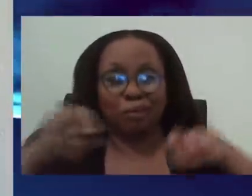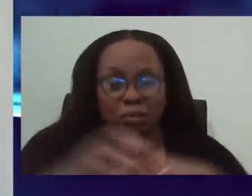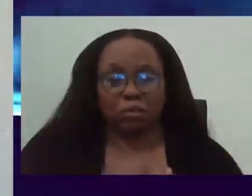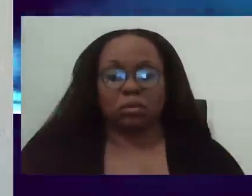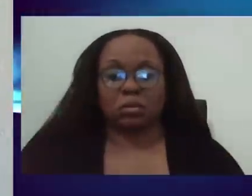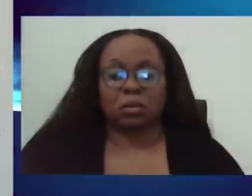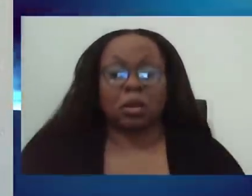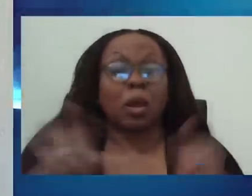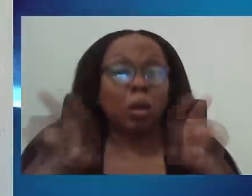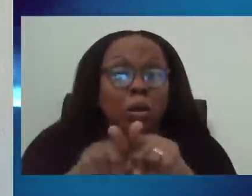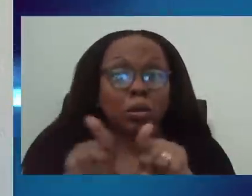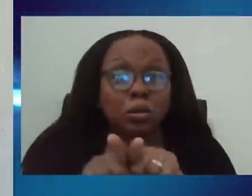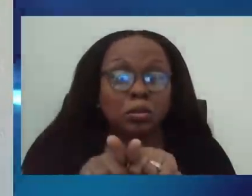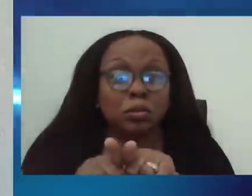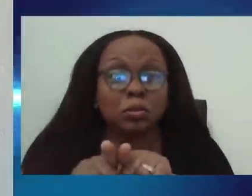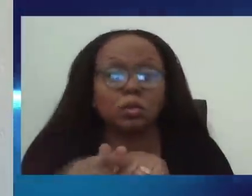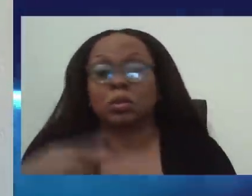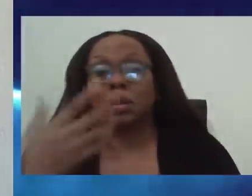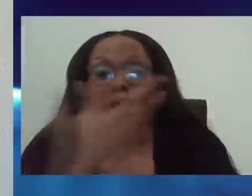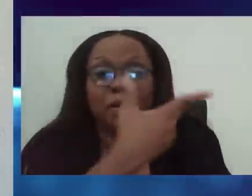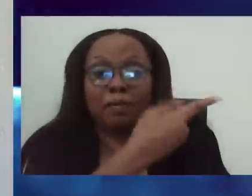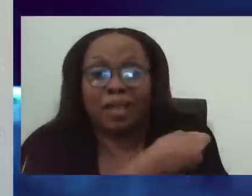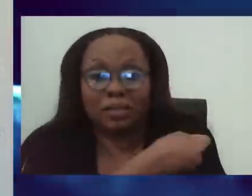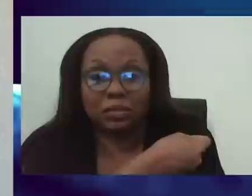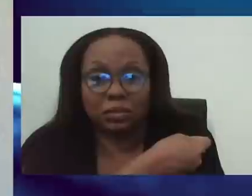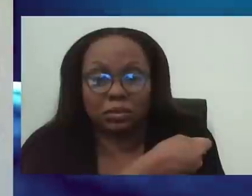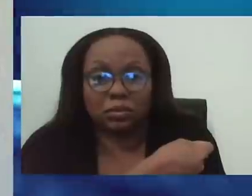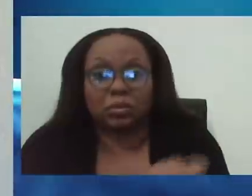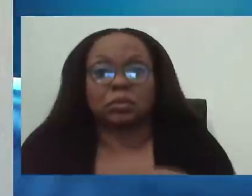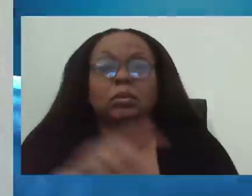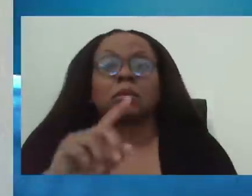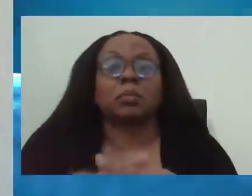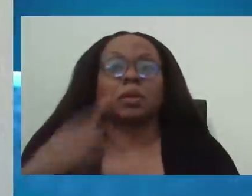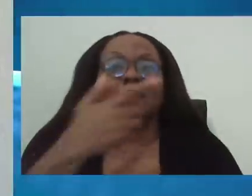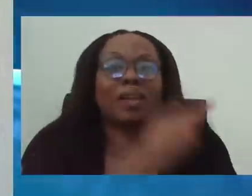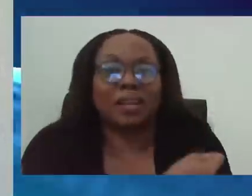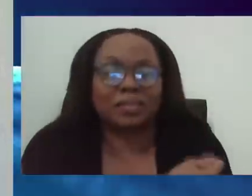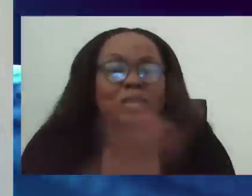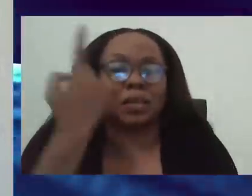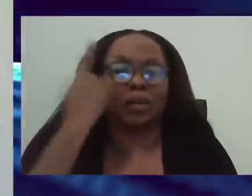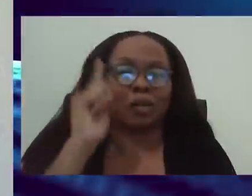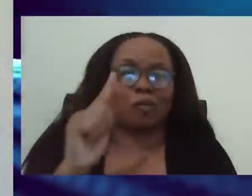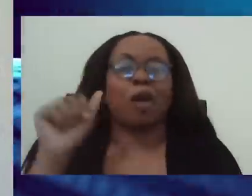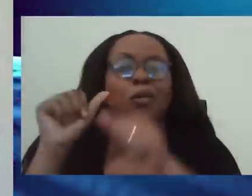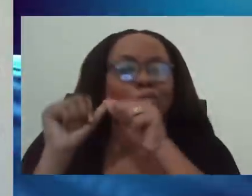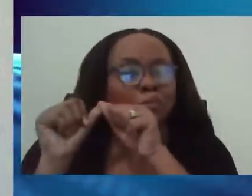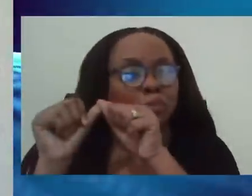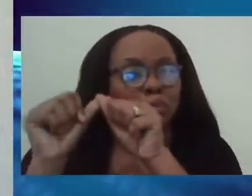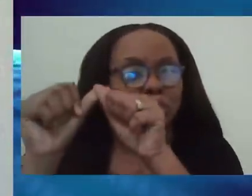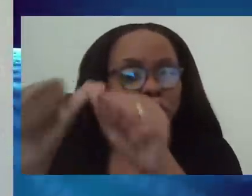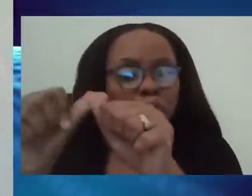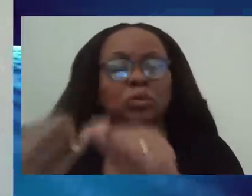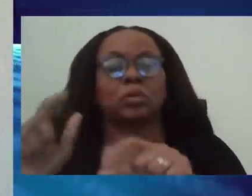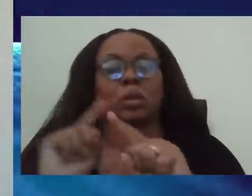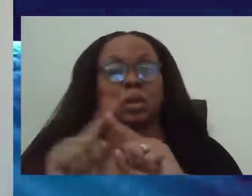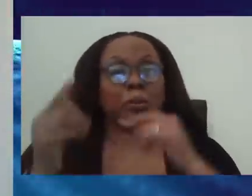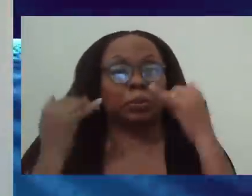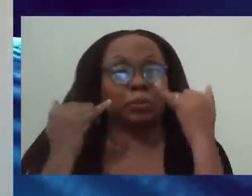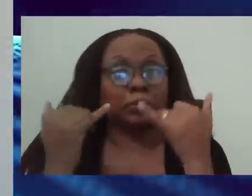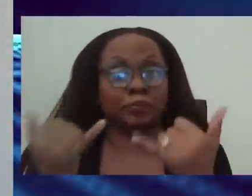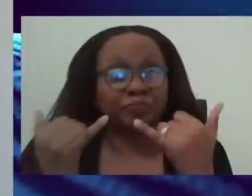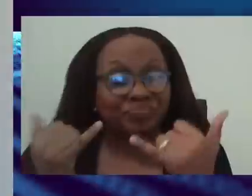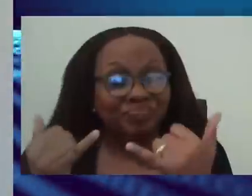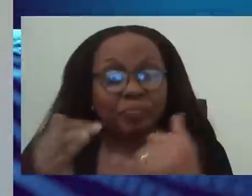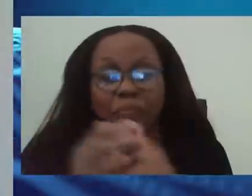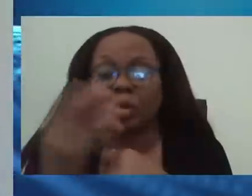and, uh, is, is vaccination, but that's a long-term option. And you can definitely see the, the